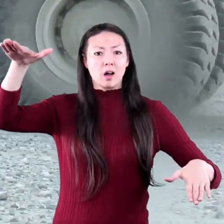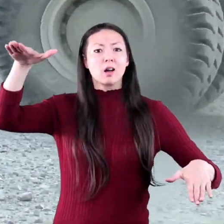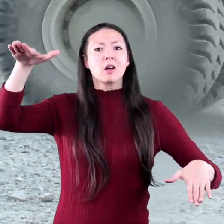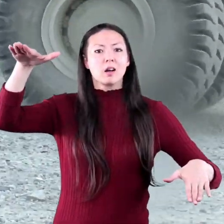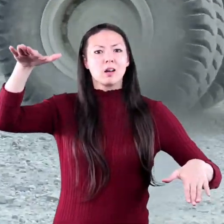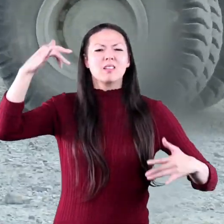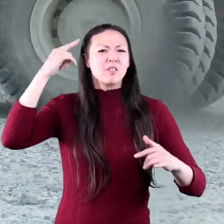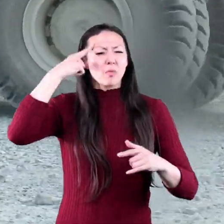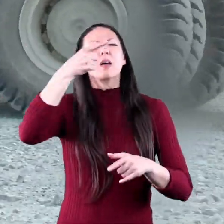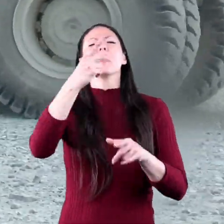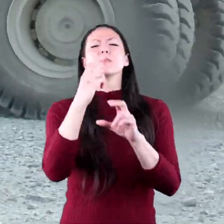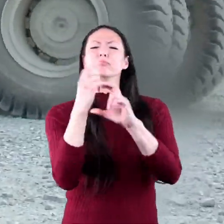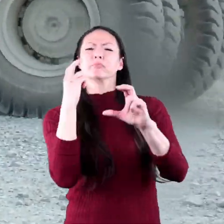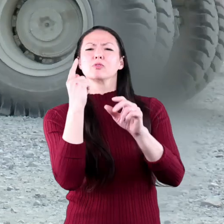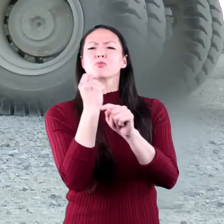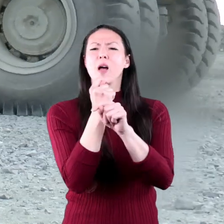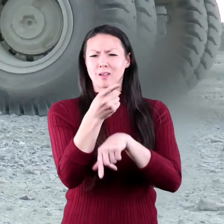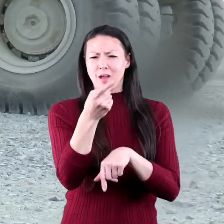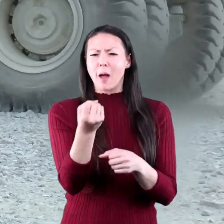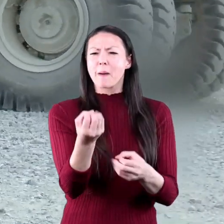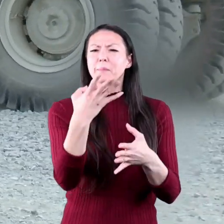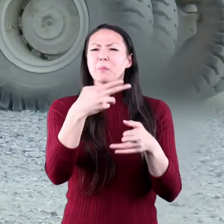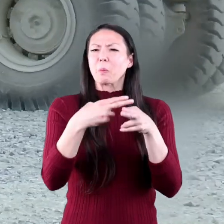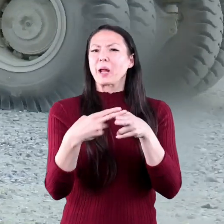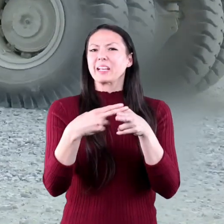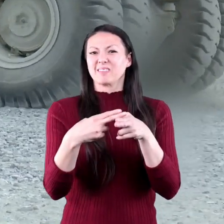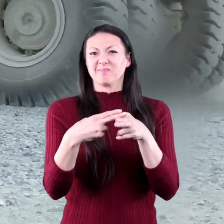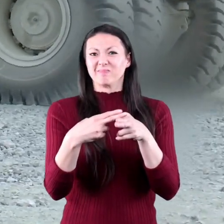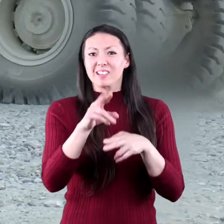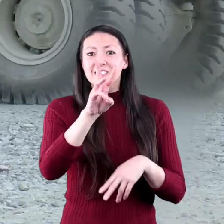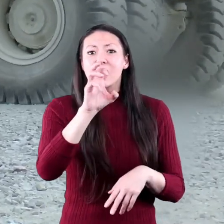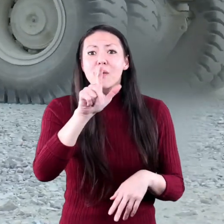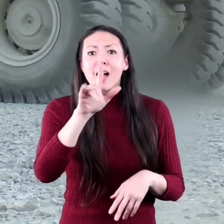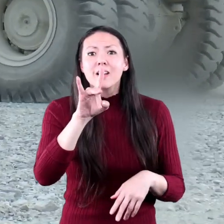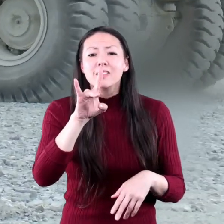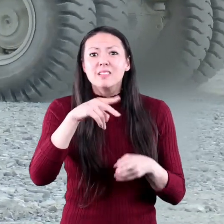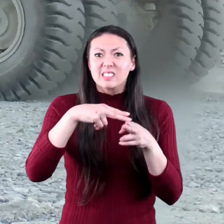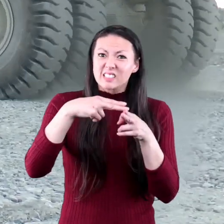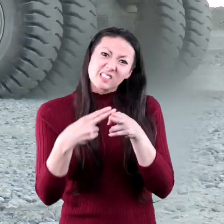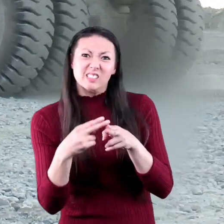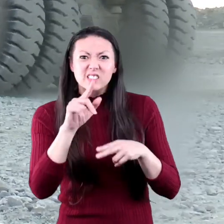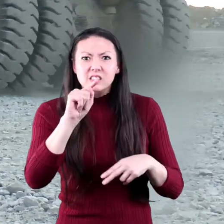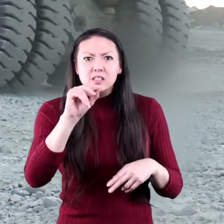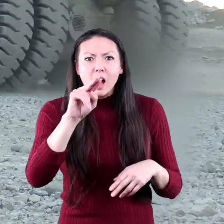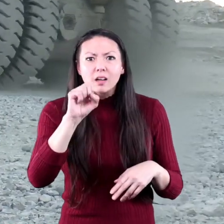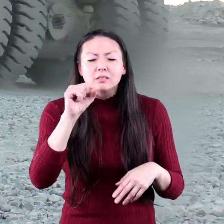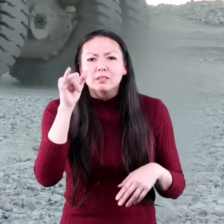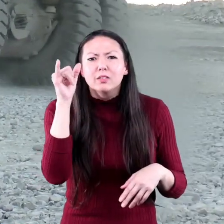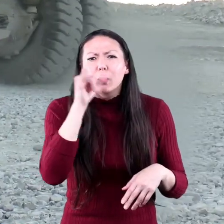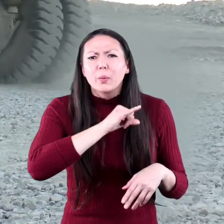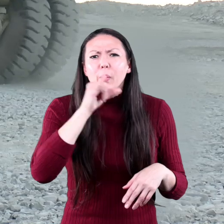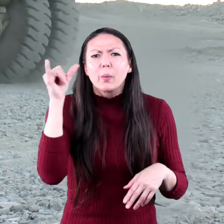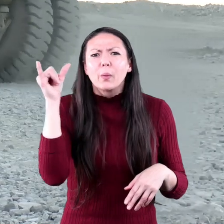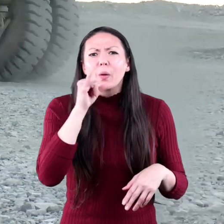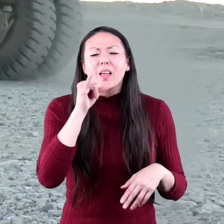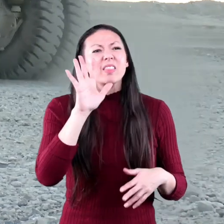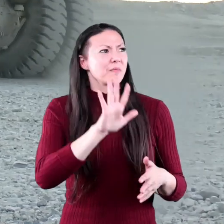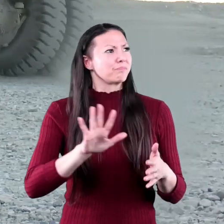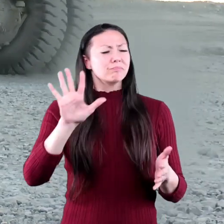How much do you think this dump truck weighs? It weighs around 628 tons.